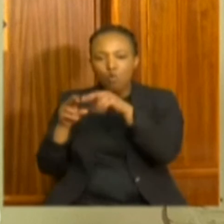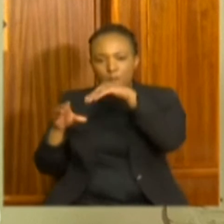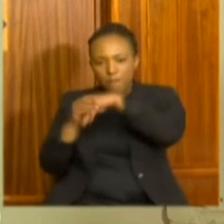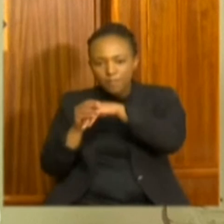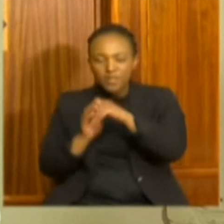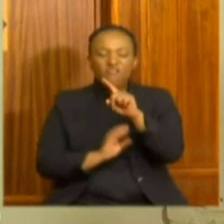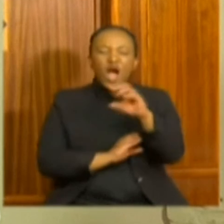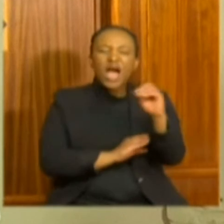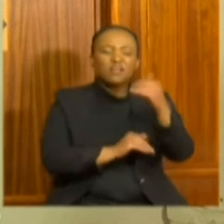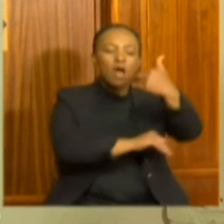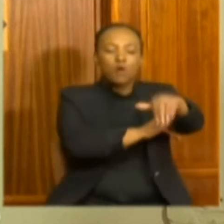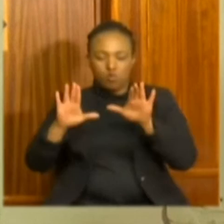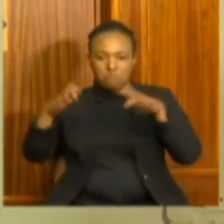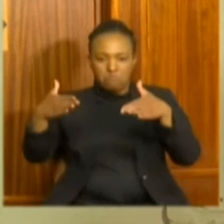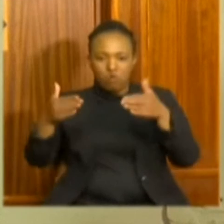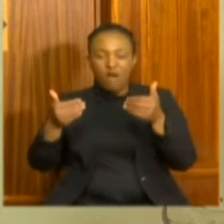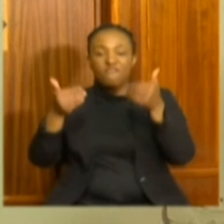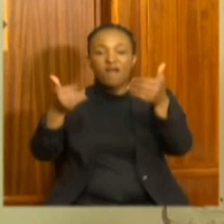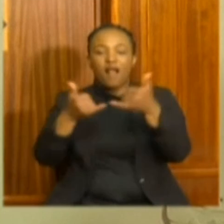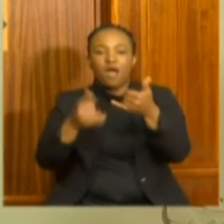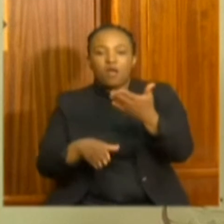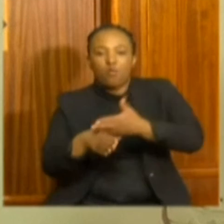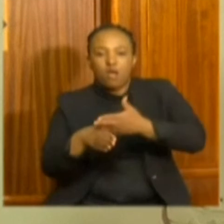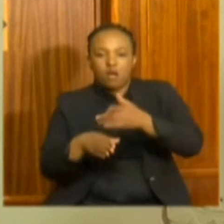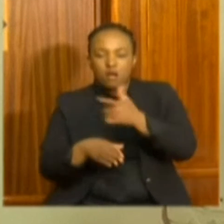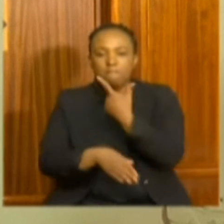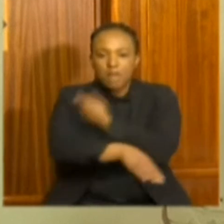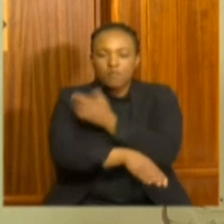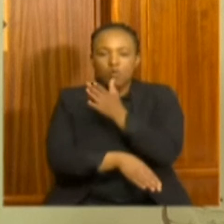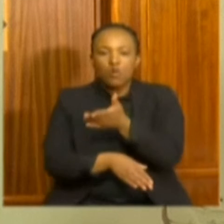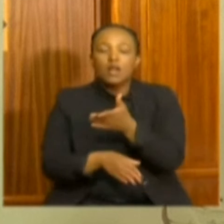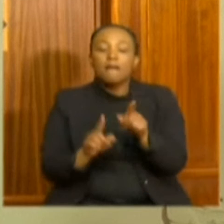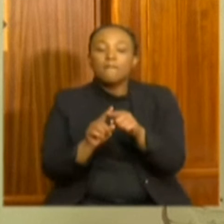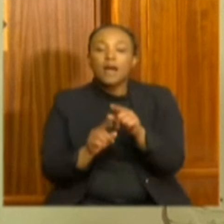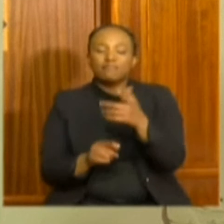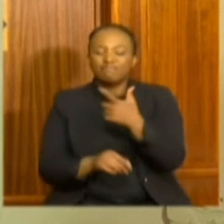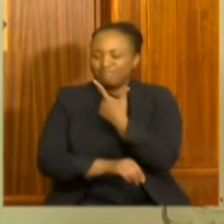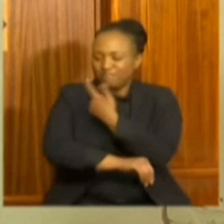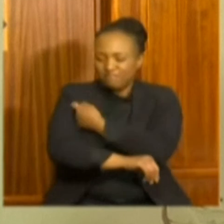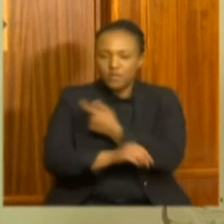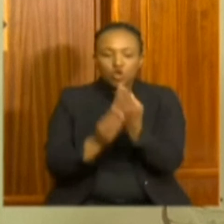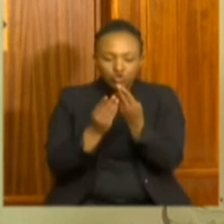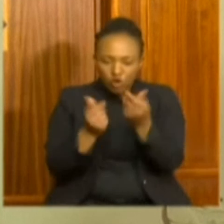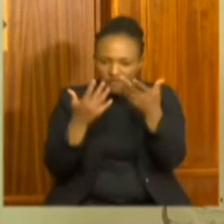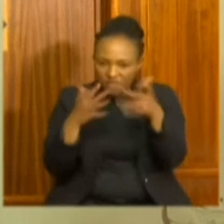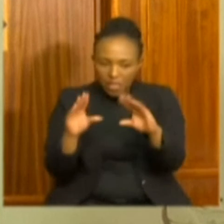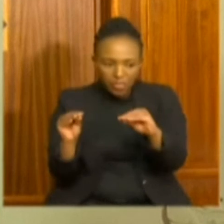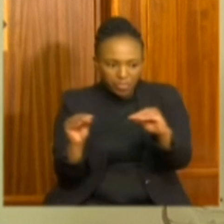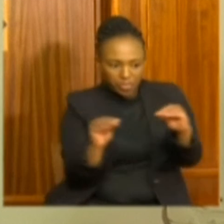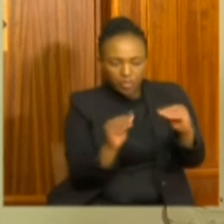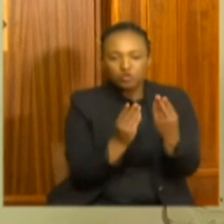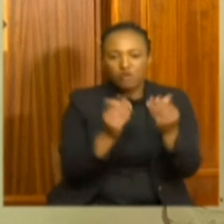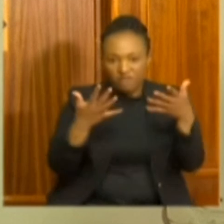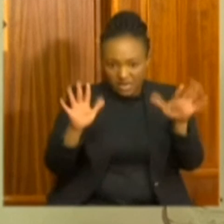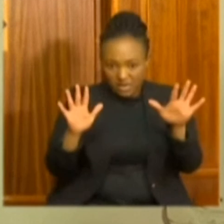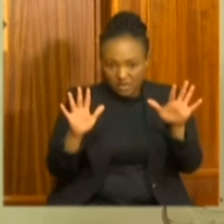people outdoors. Now that the delays in the supply of vaccines is largely resolved, our immediate